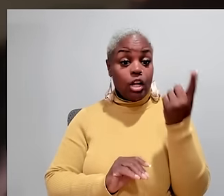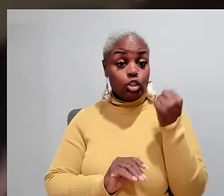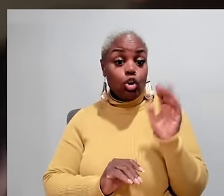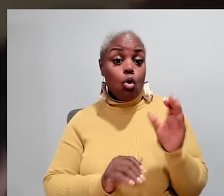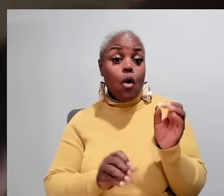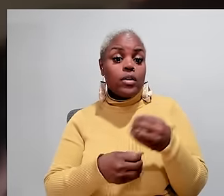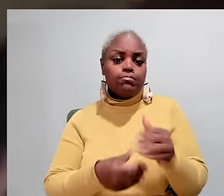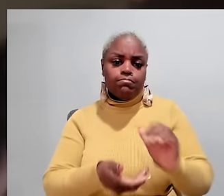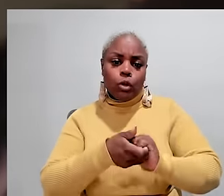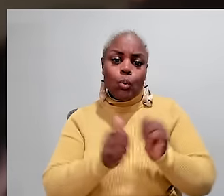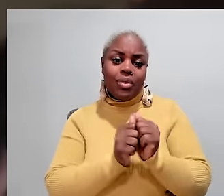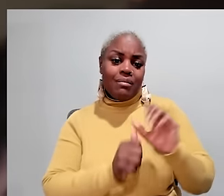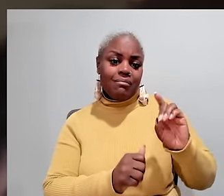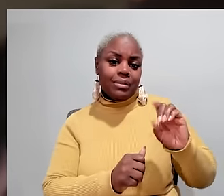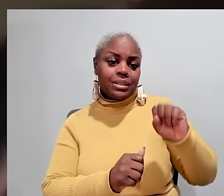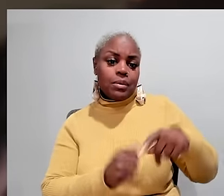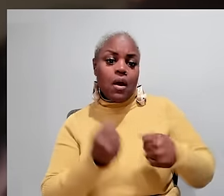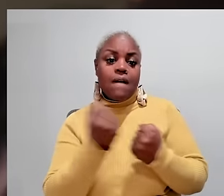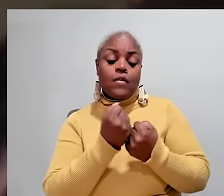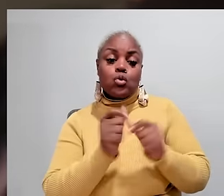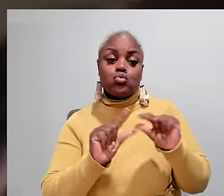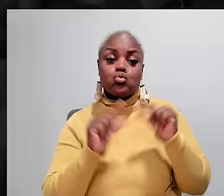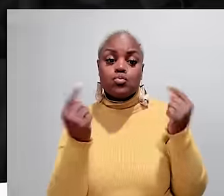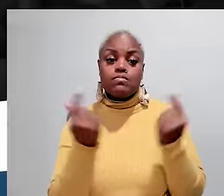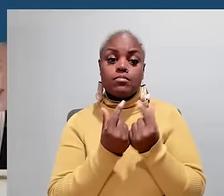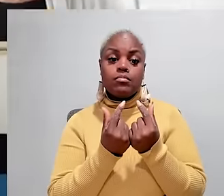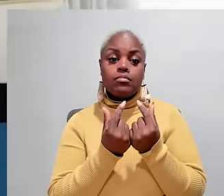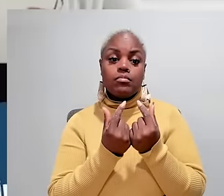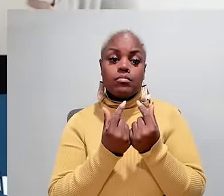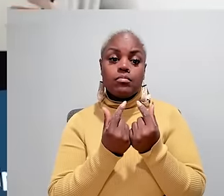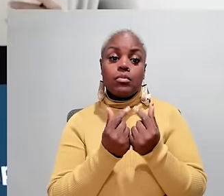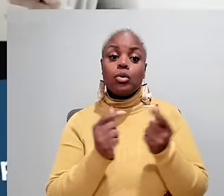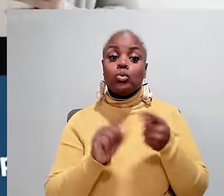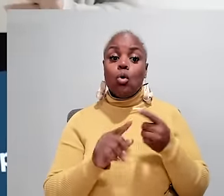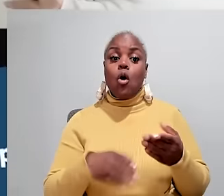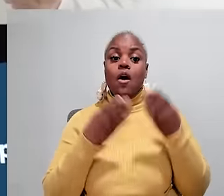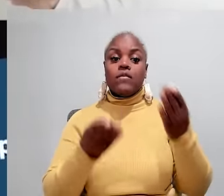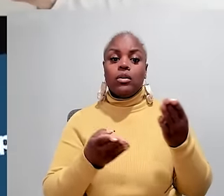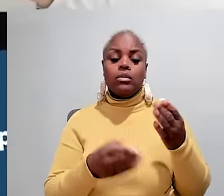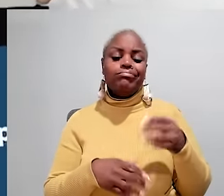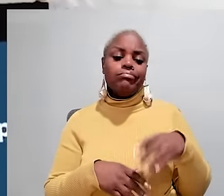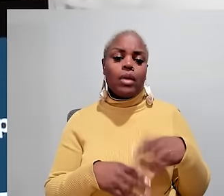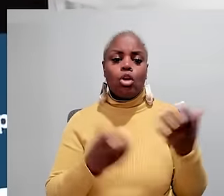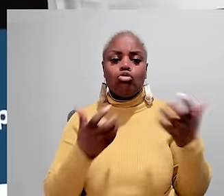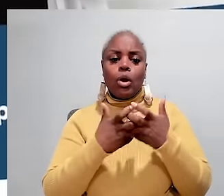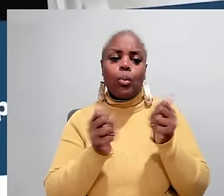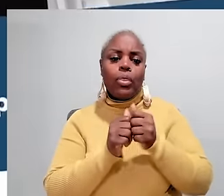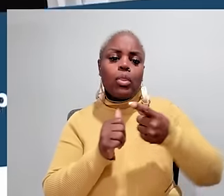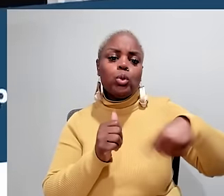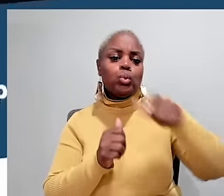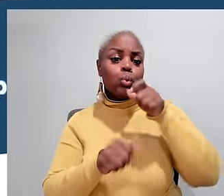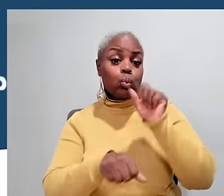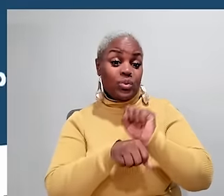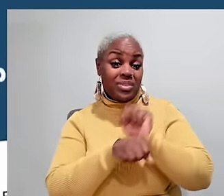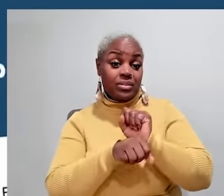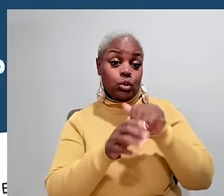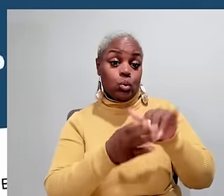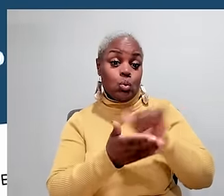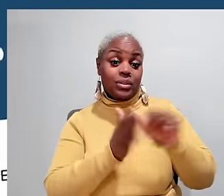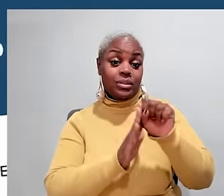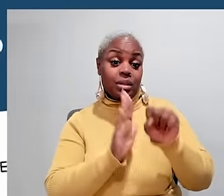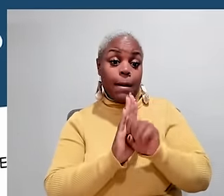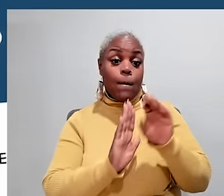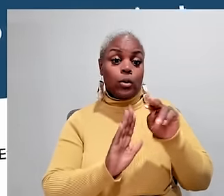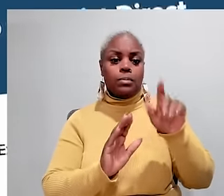York State Office for people with developmental disabilities last year her office partnered with a DSP advocacy group